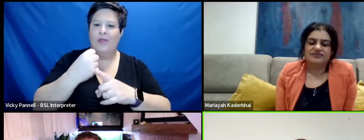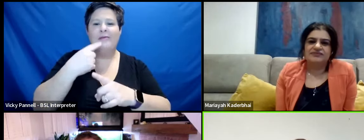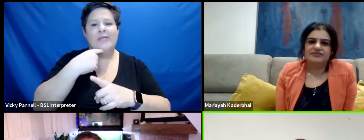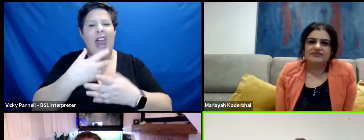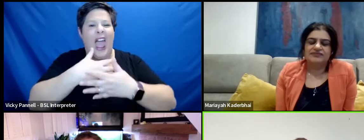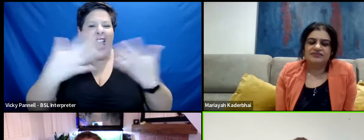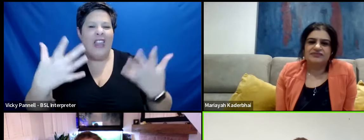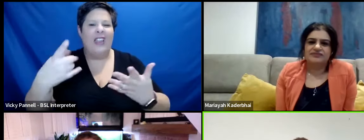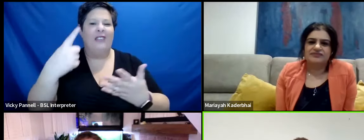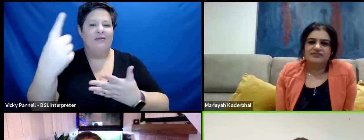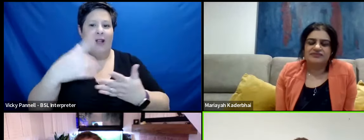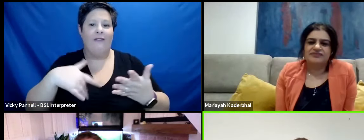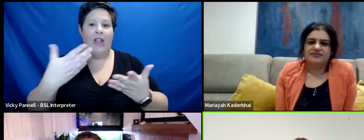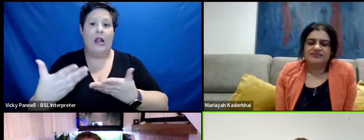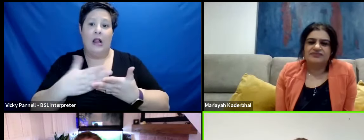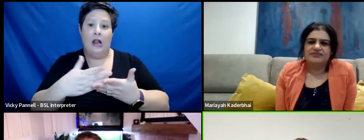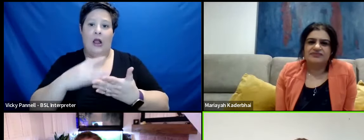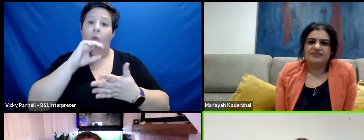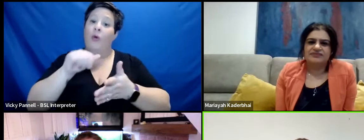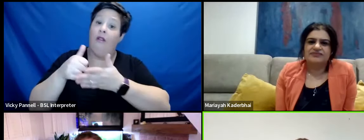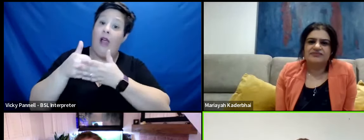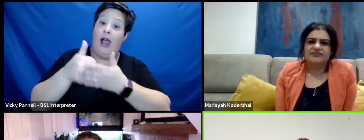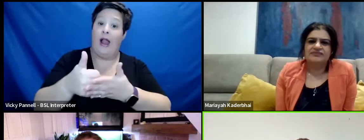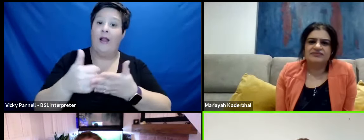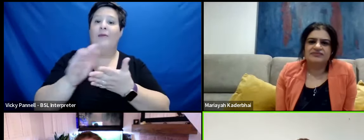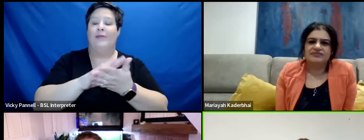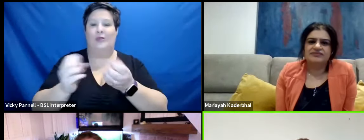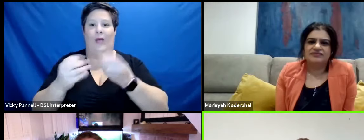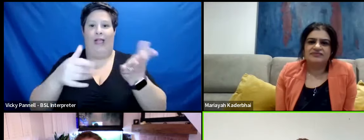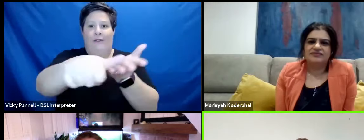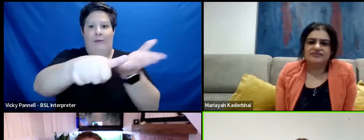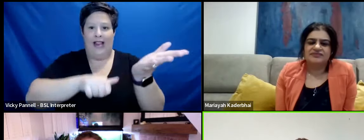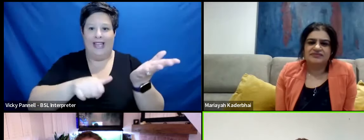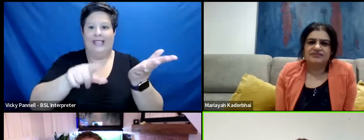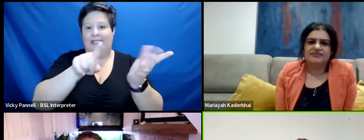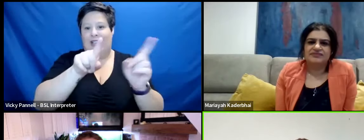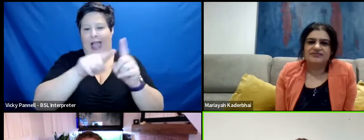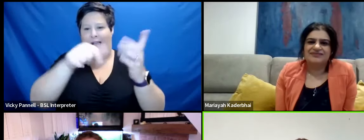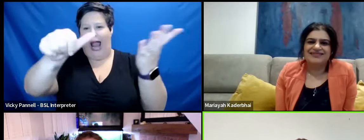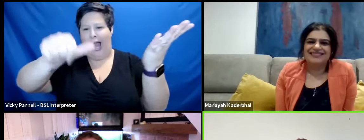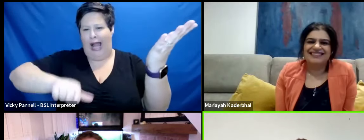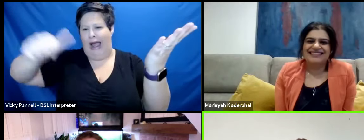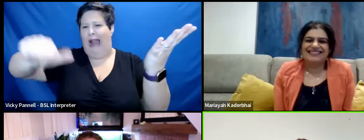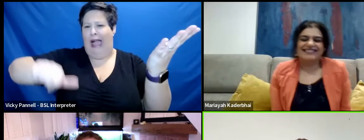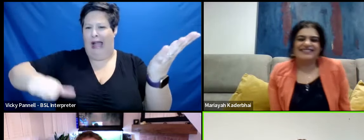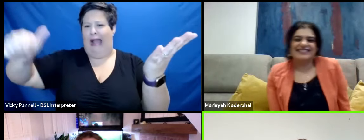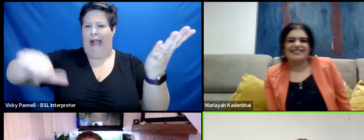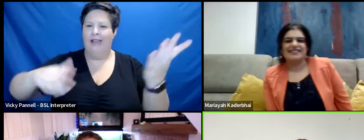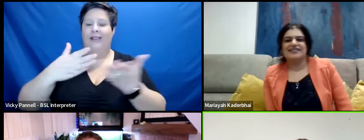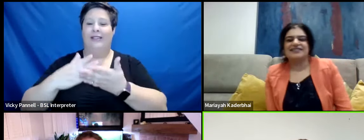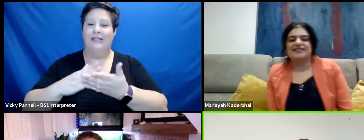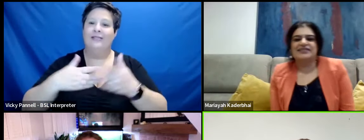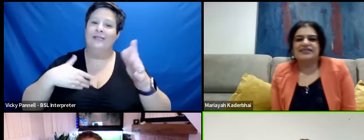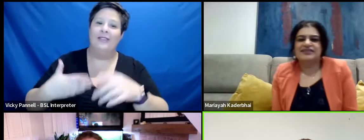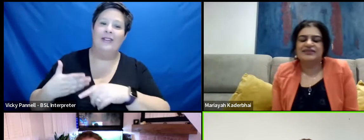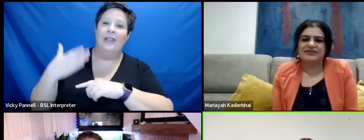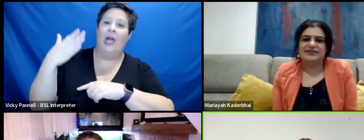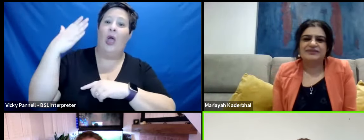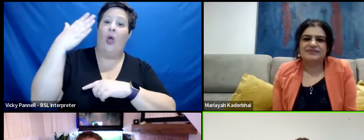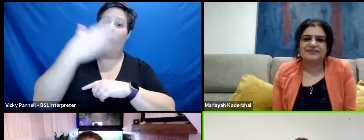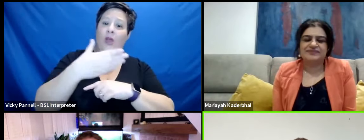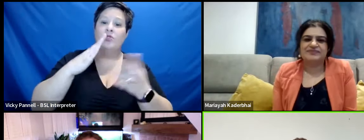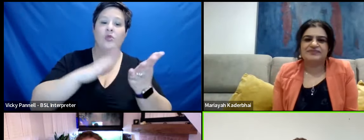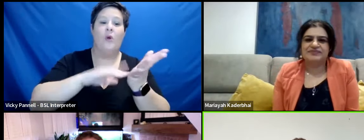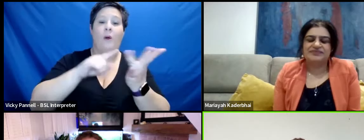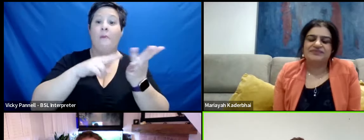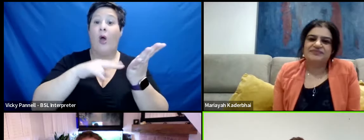insecure about will help you with. And so I gave them the list, which was endless. And I went to a place in Montana.